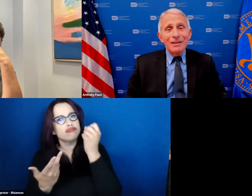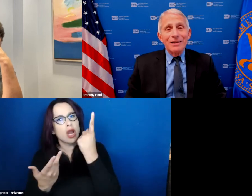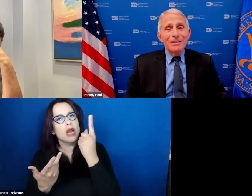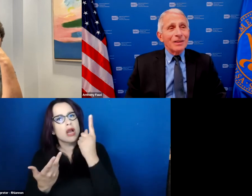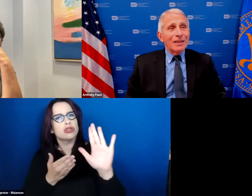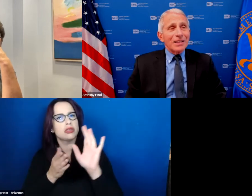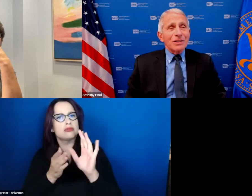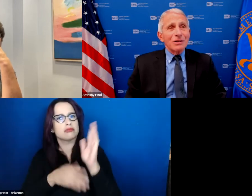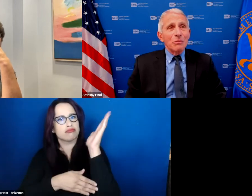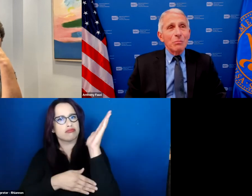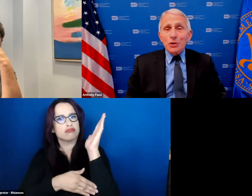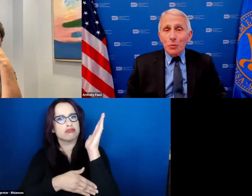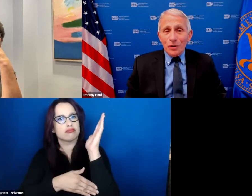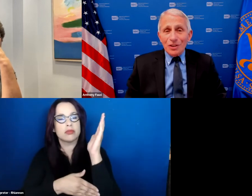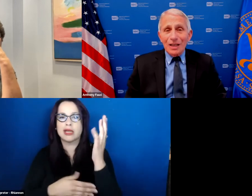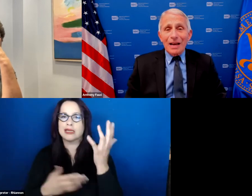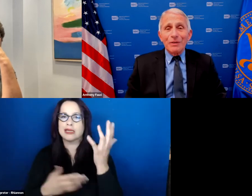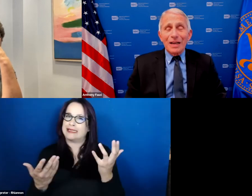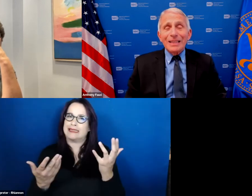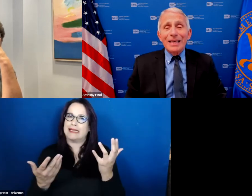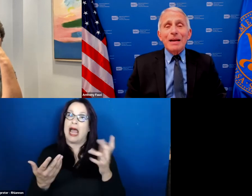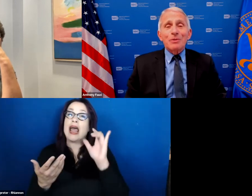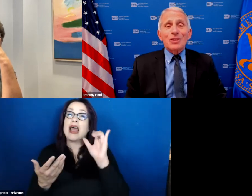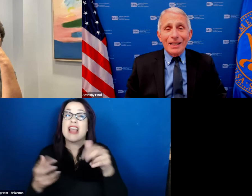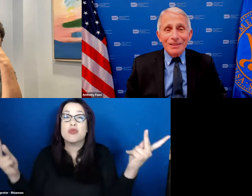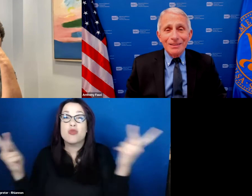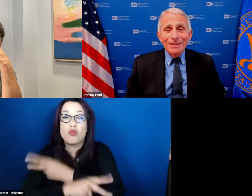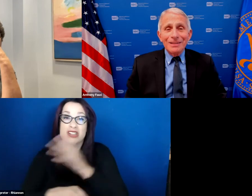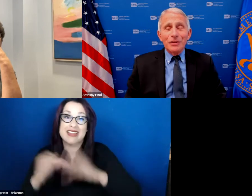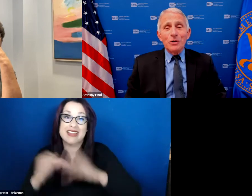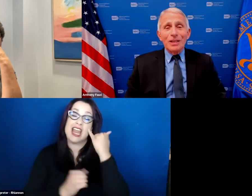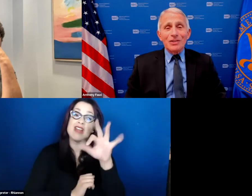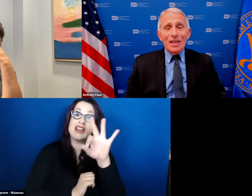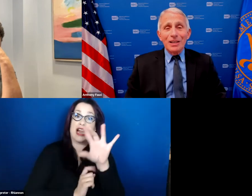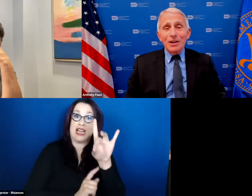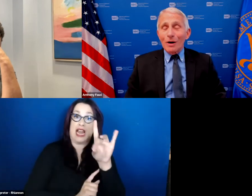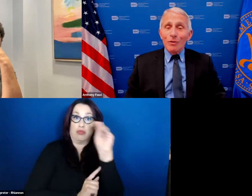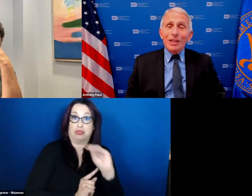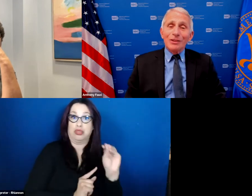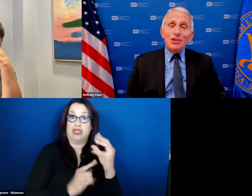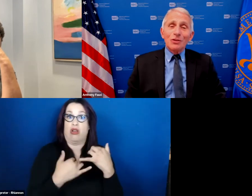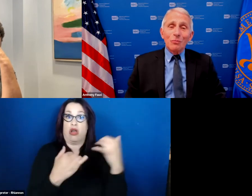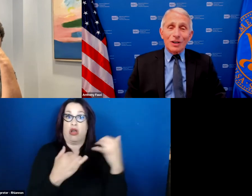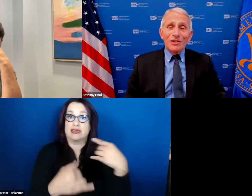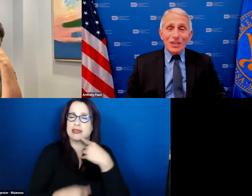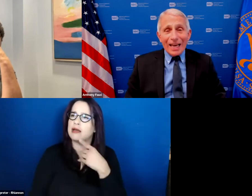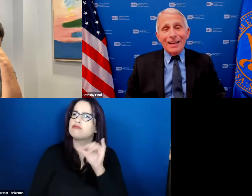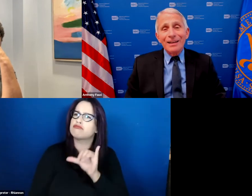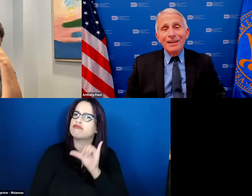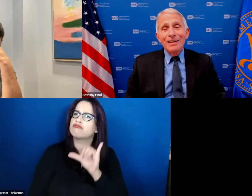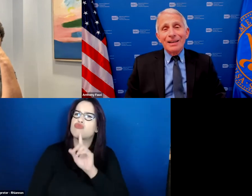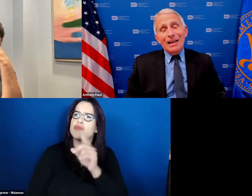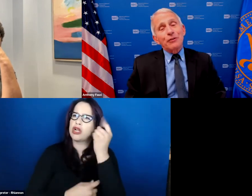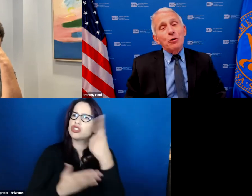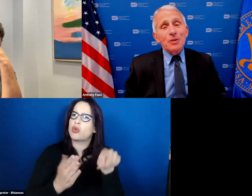said that's much worse than having 98 of the audience saying you know I really understood what he said